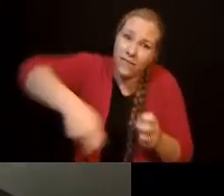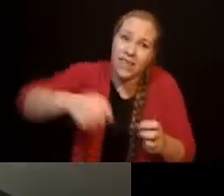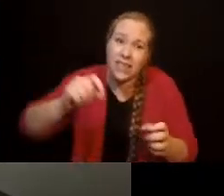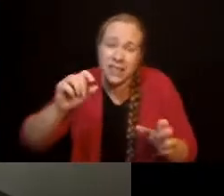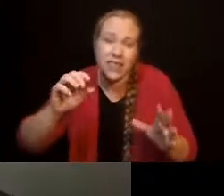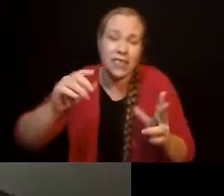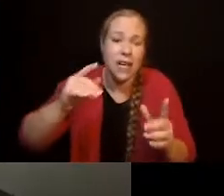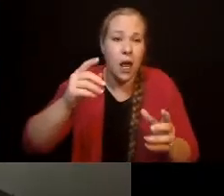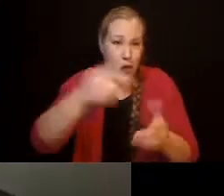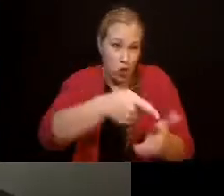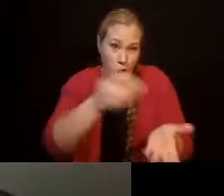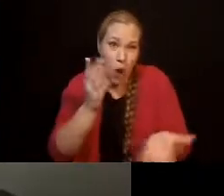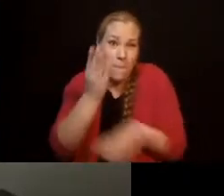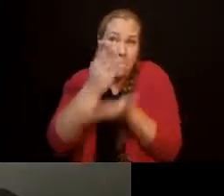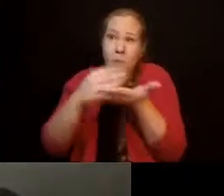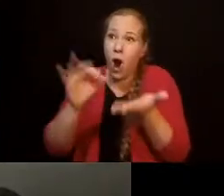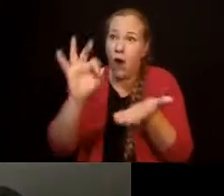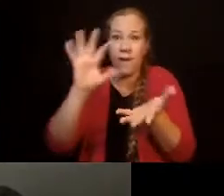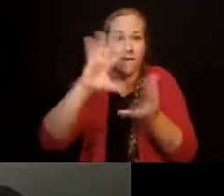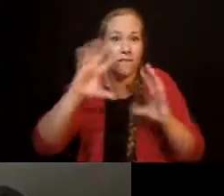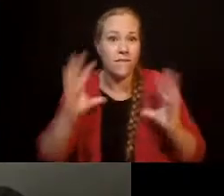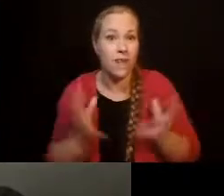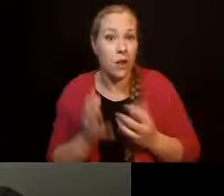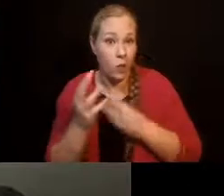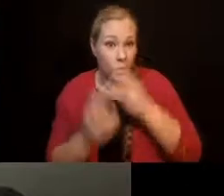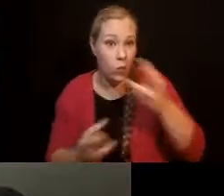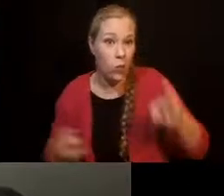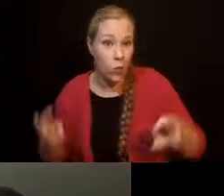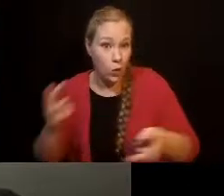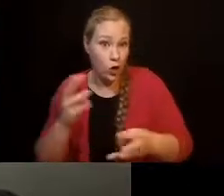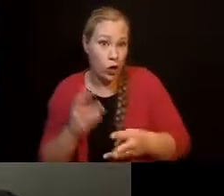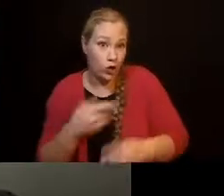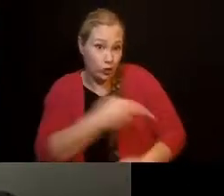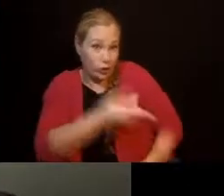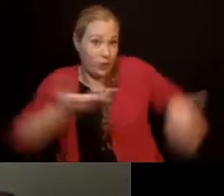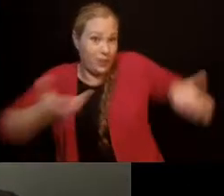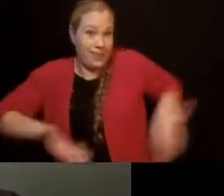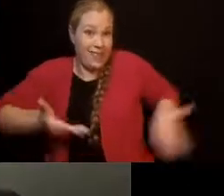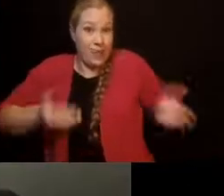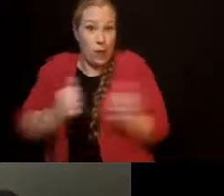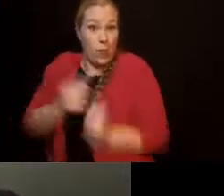gift to this world is to give back just like the rest of us.